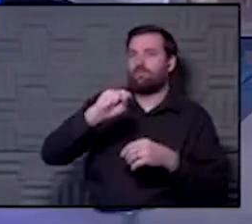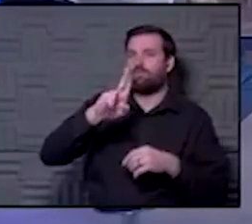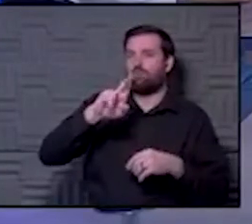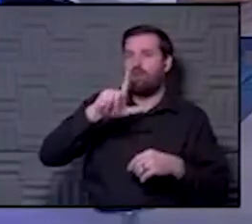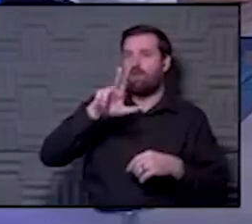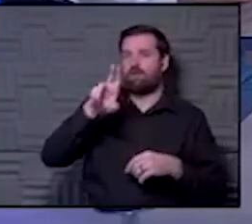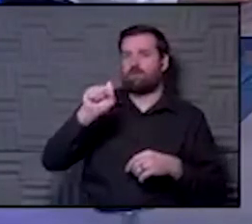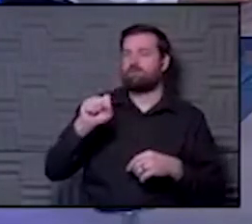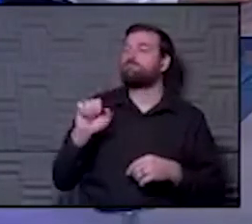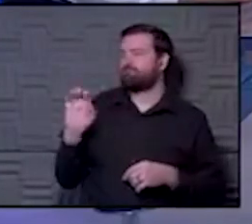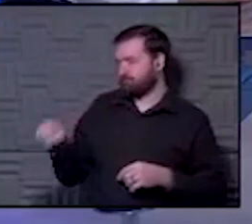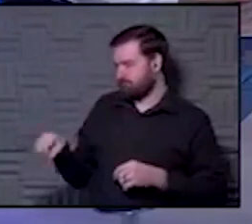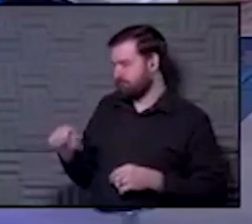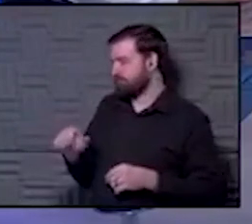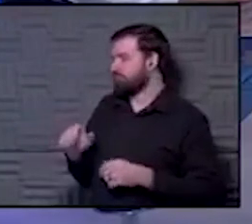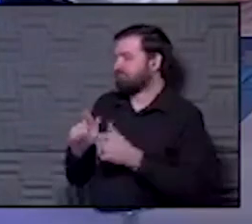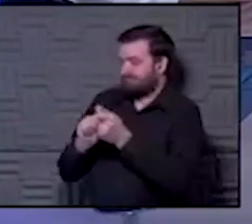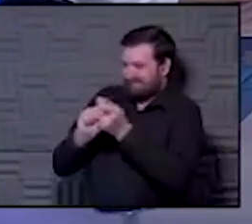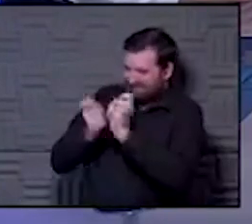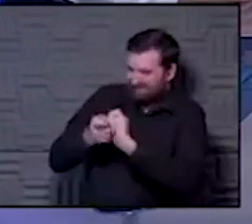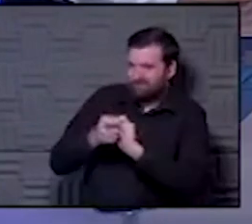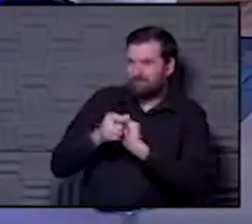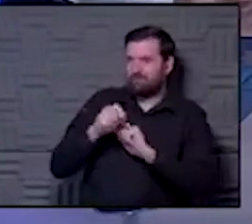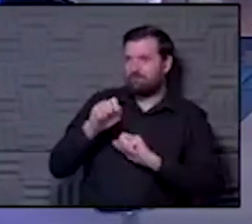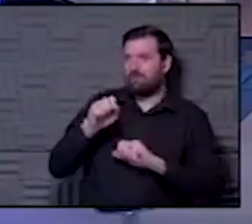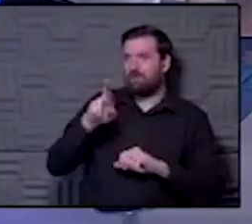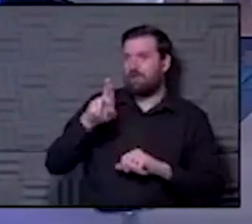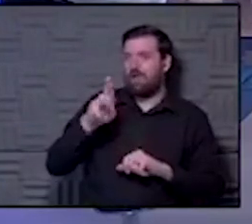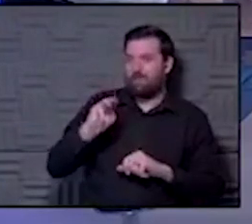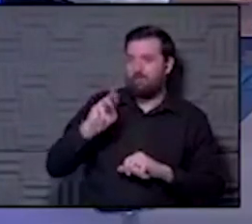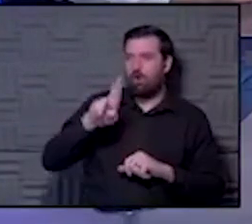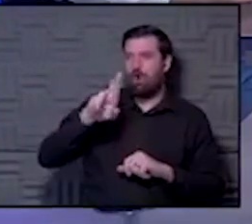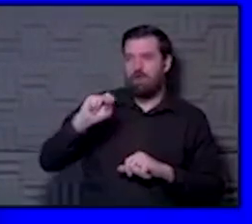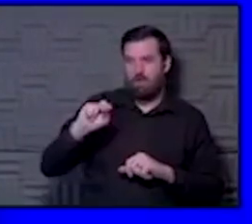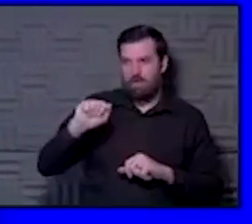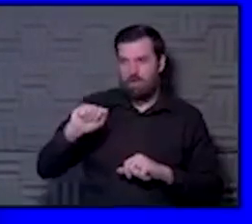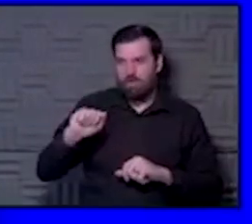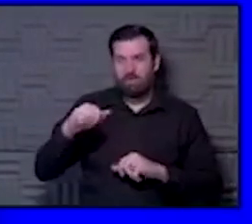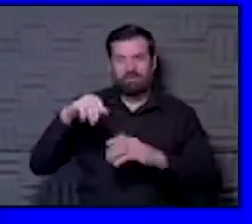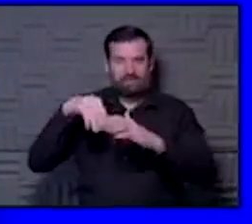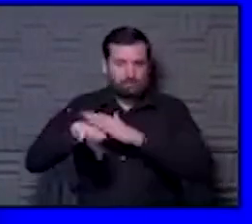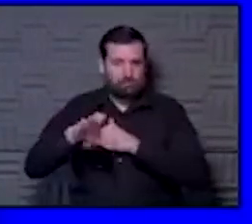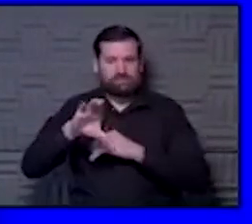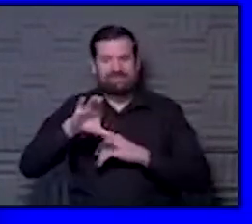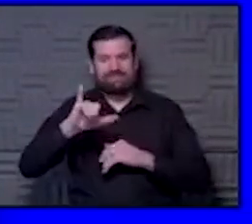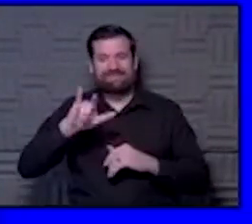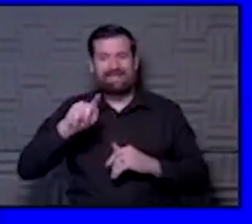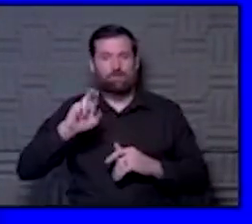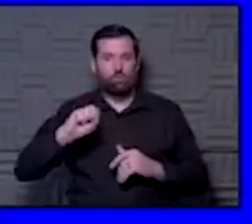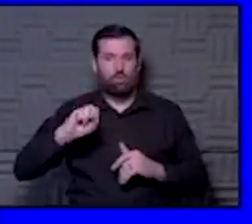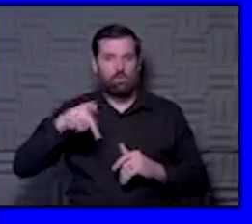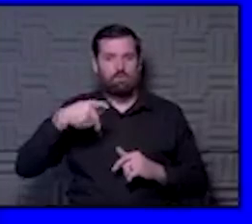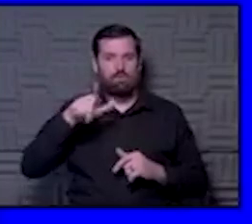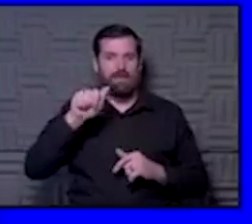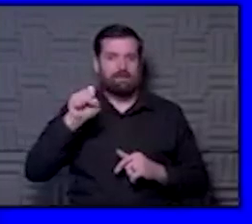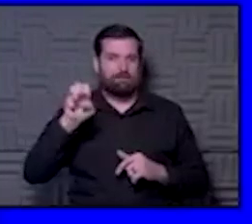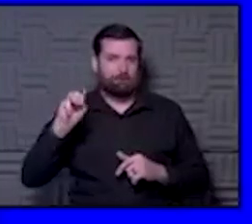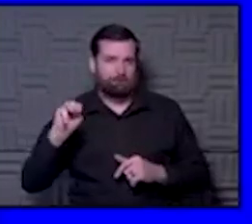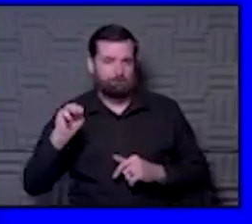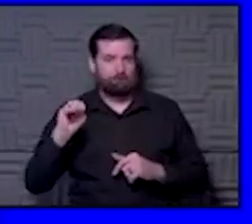This modified RNA gets into the cytoplasm of the cell because of